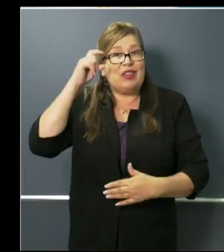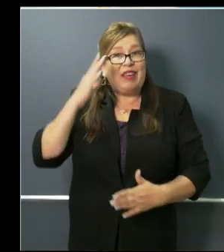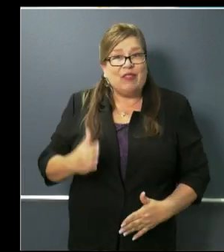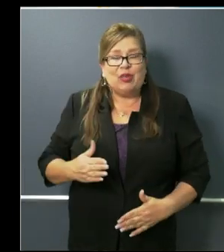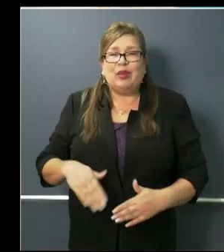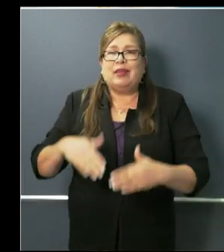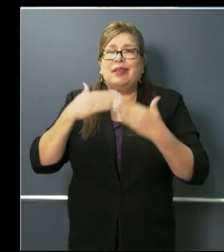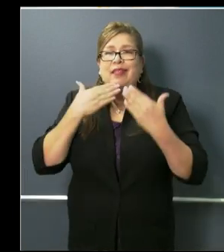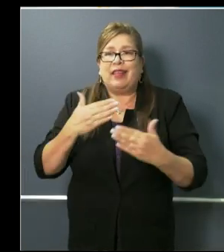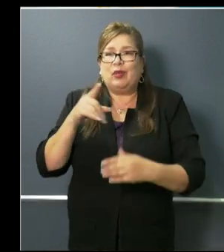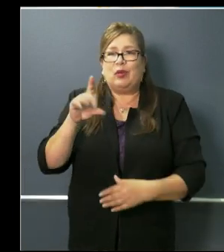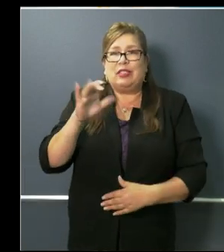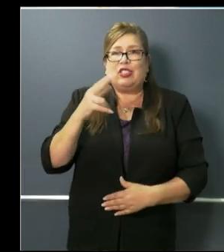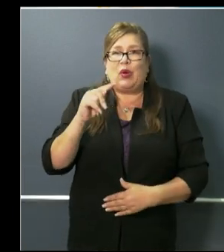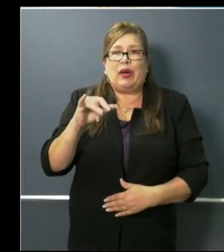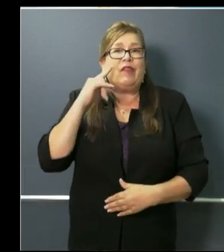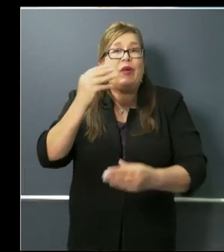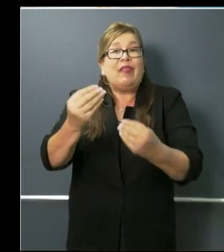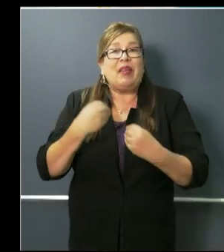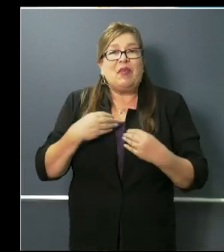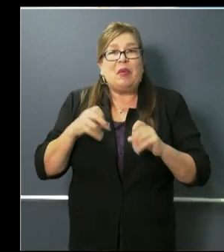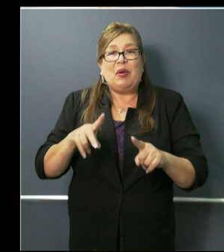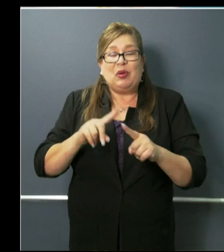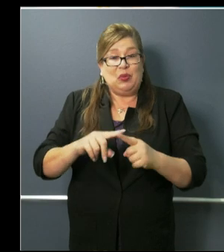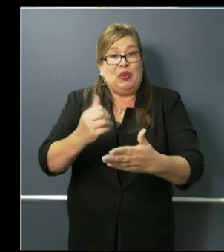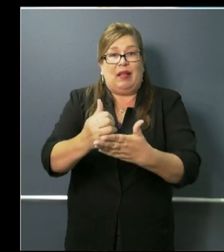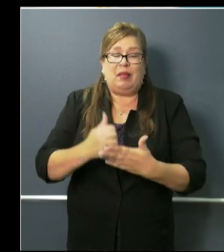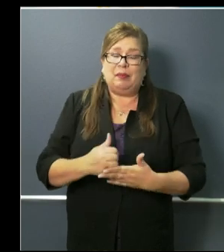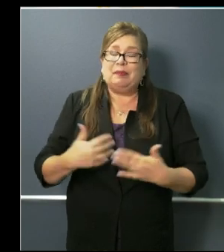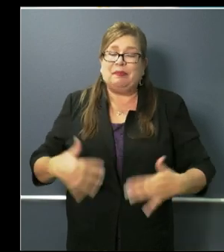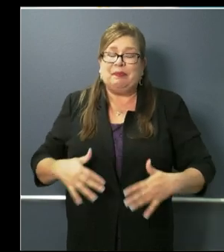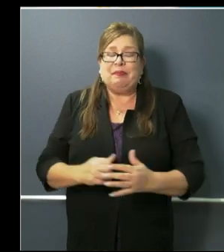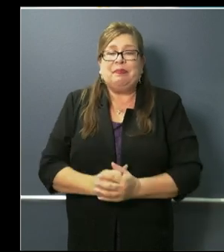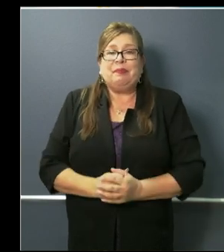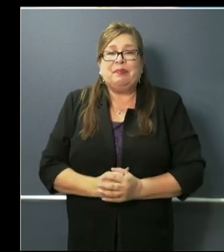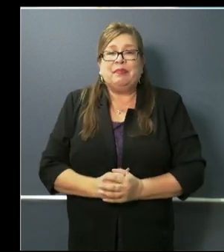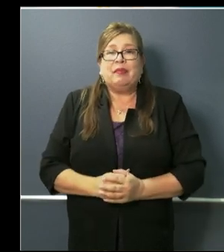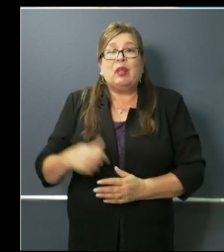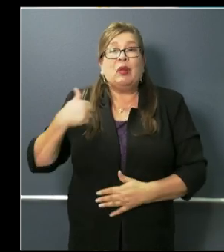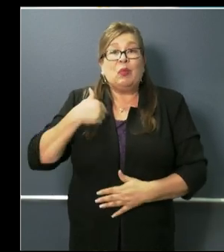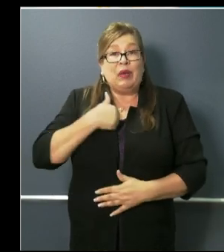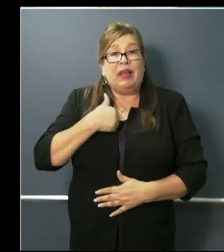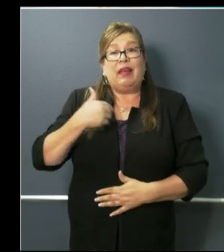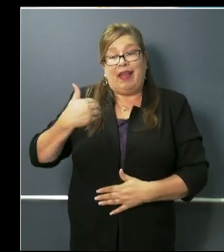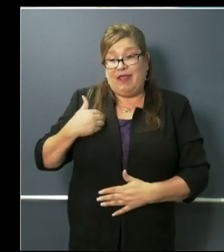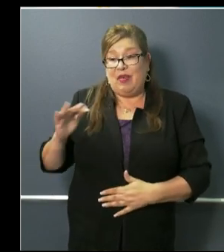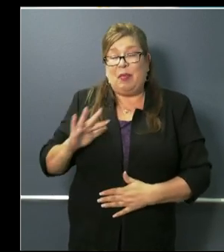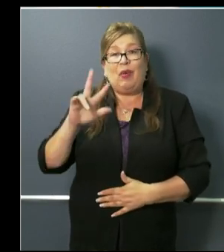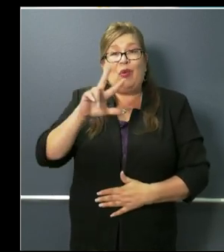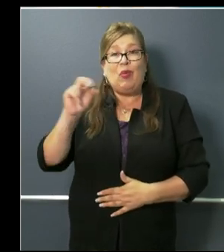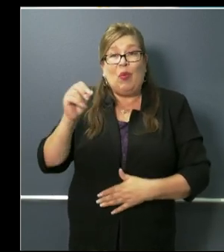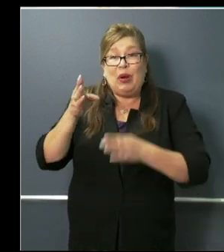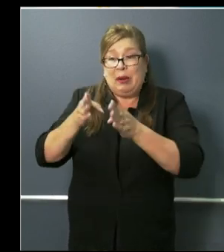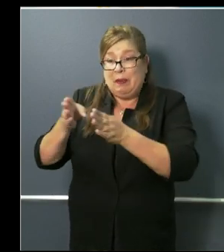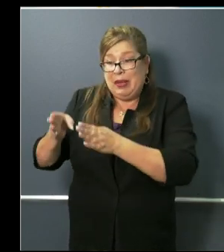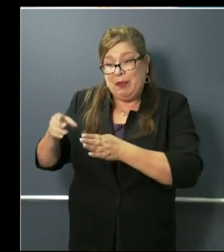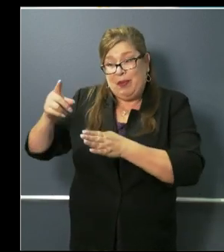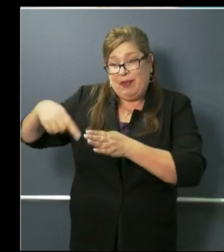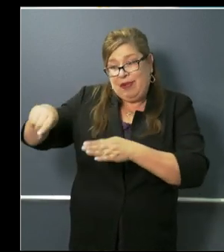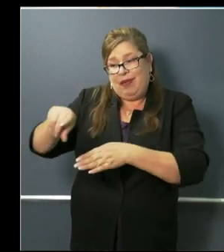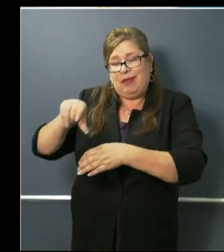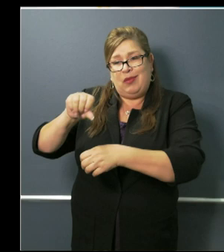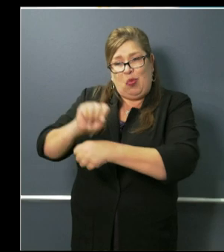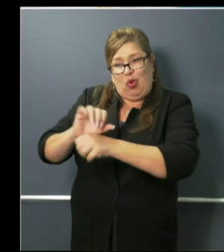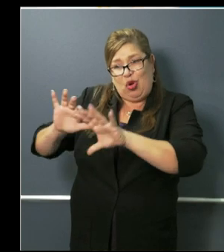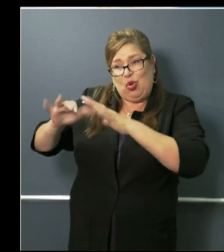We at Blue Shield of California, in addition to me, we have about 30 people who have volunteered as a temporary workforce to help